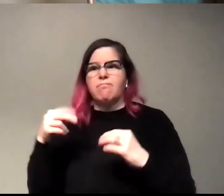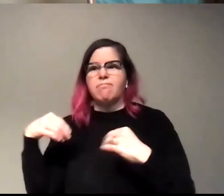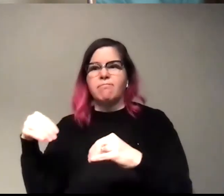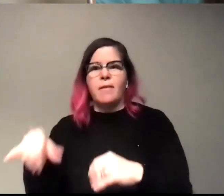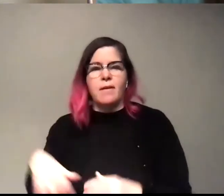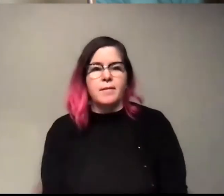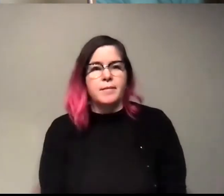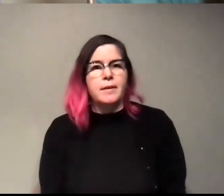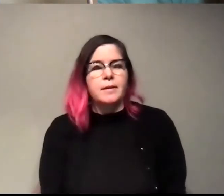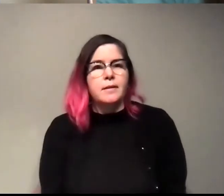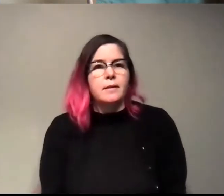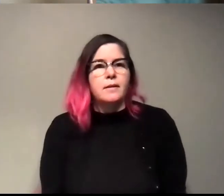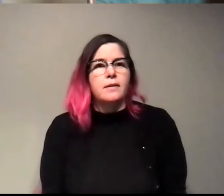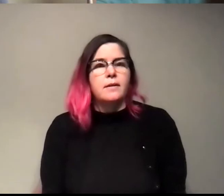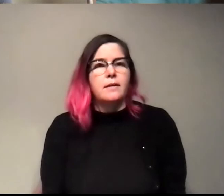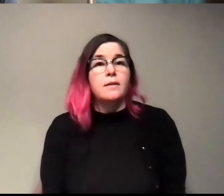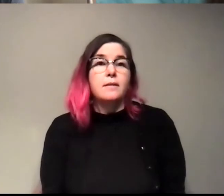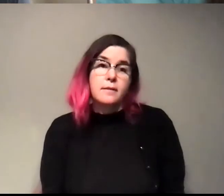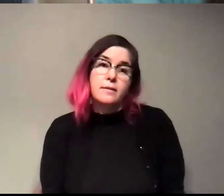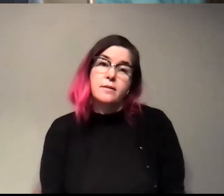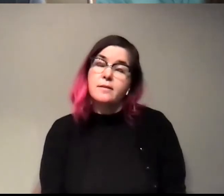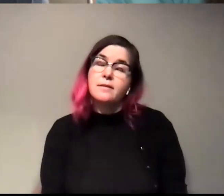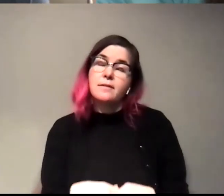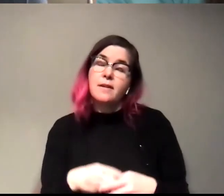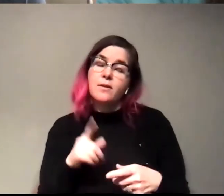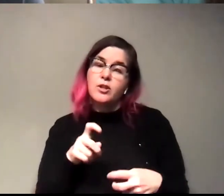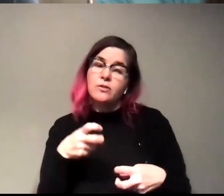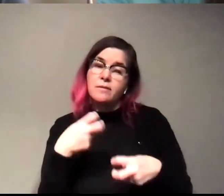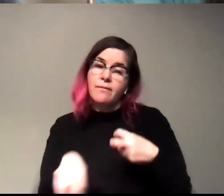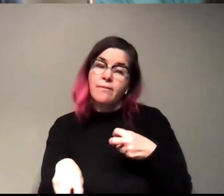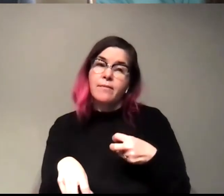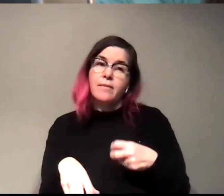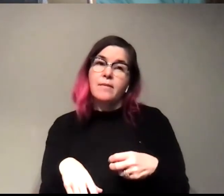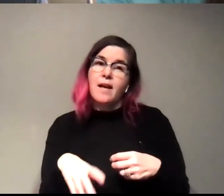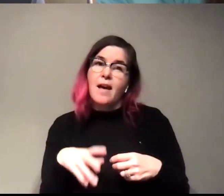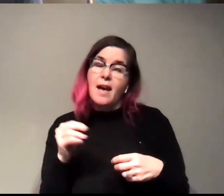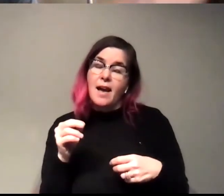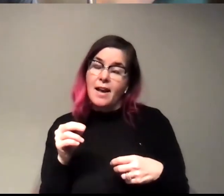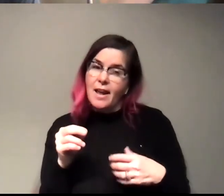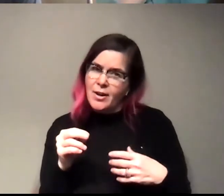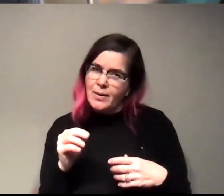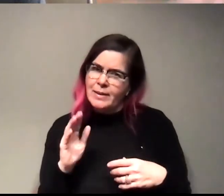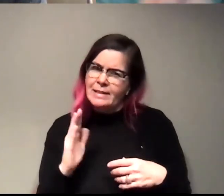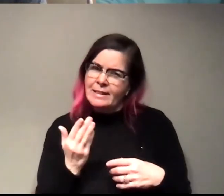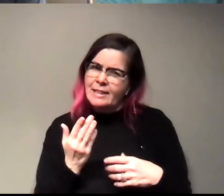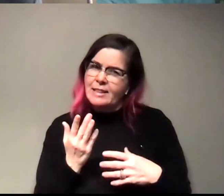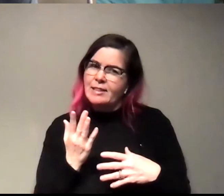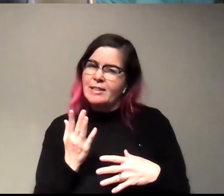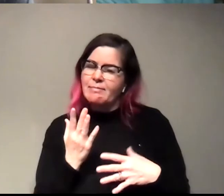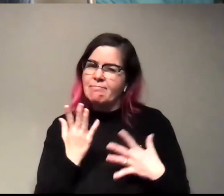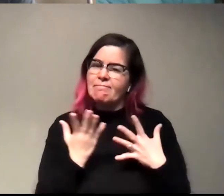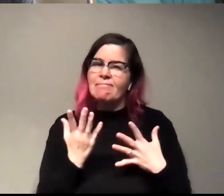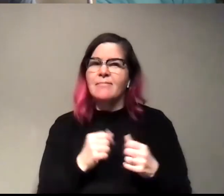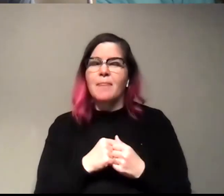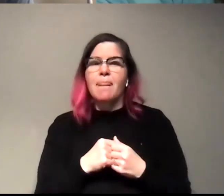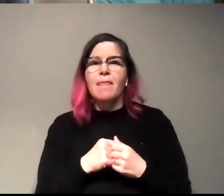Ooh, that is a difficult question. You can kind of have a loaded question. don't So, don't even, like, my answer would be something